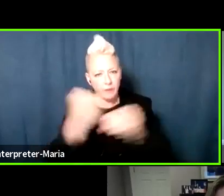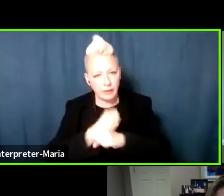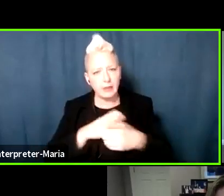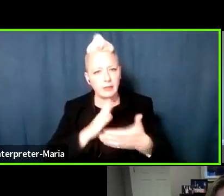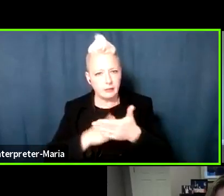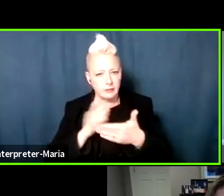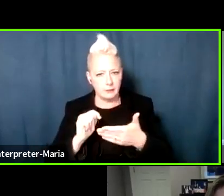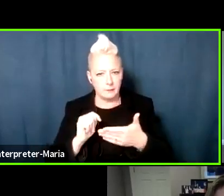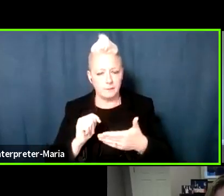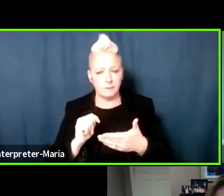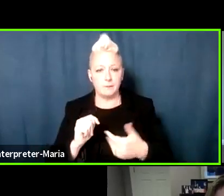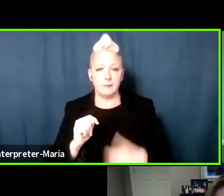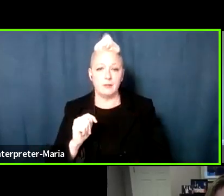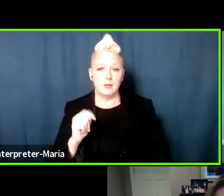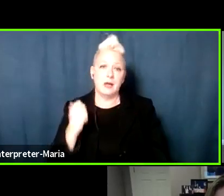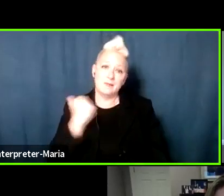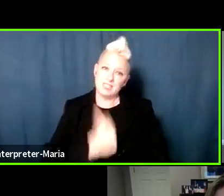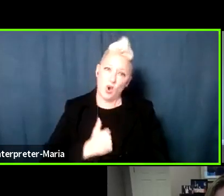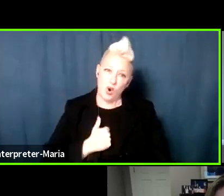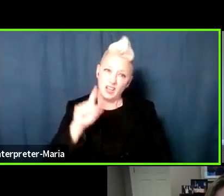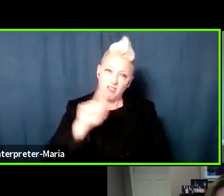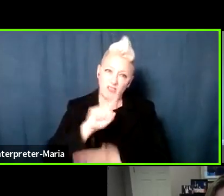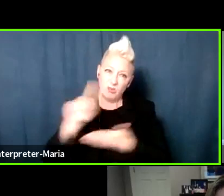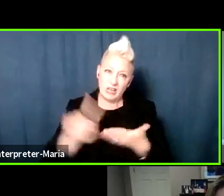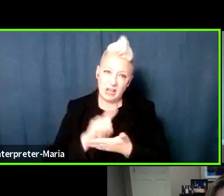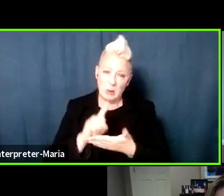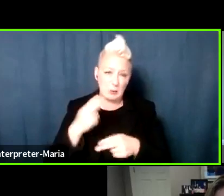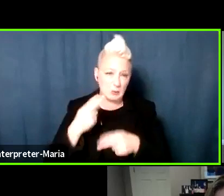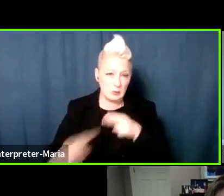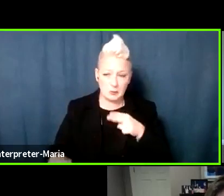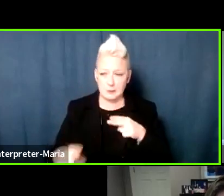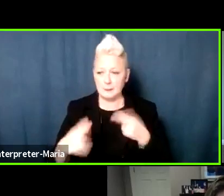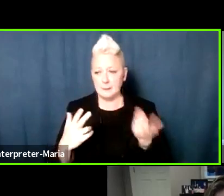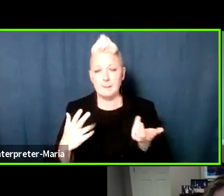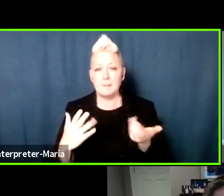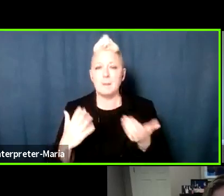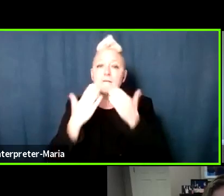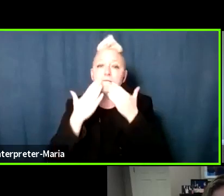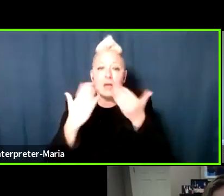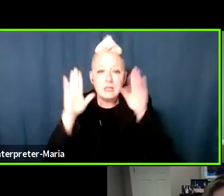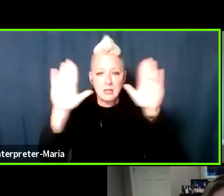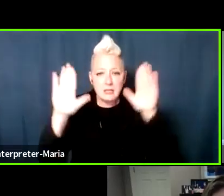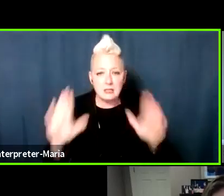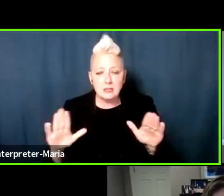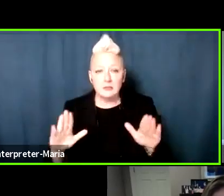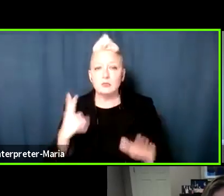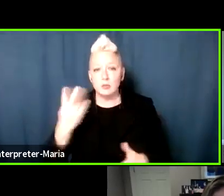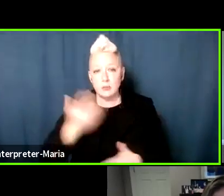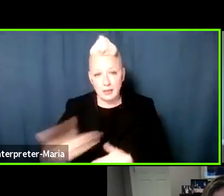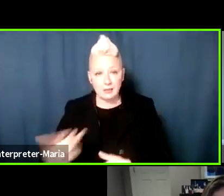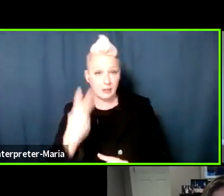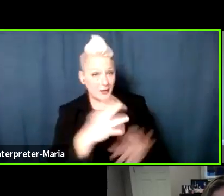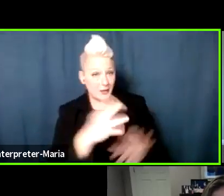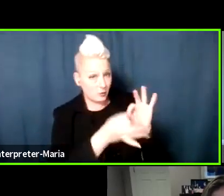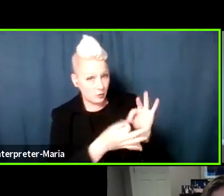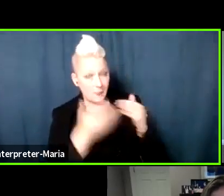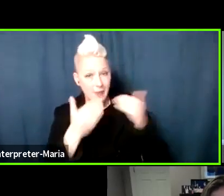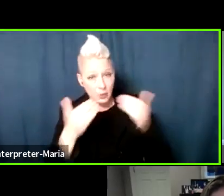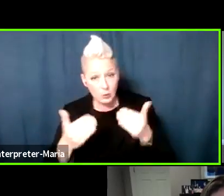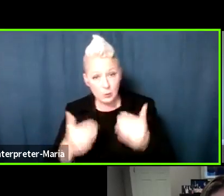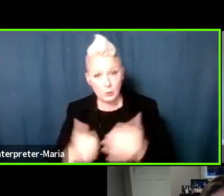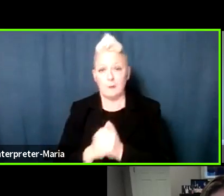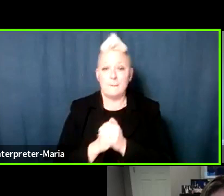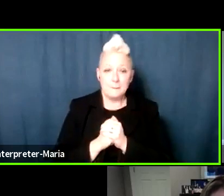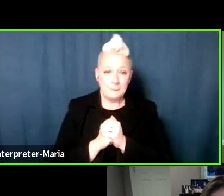thank my, I'm sorry, it's only an hour, my fantastic, very distinguished guests, my two interpreters. Thank you so